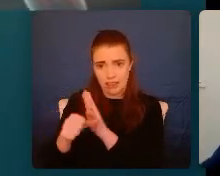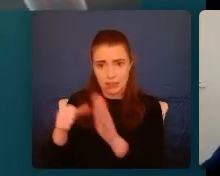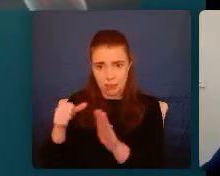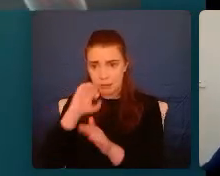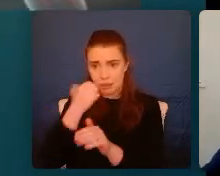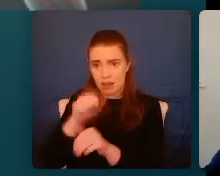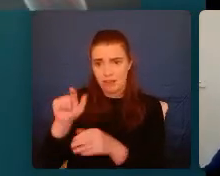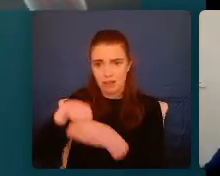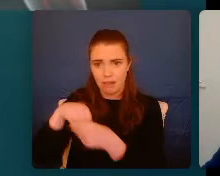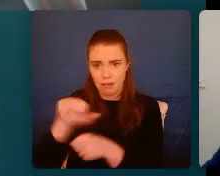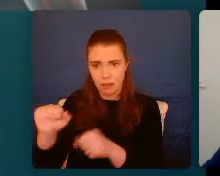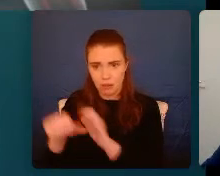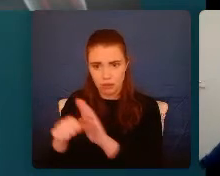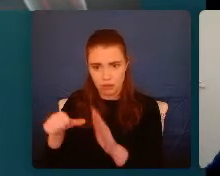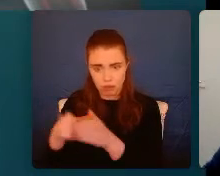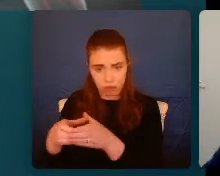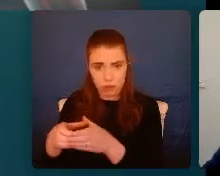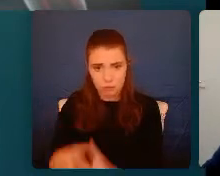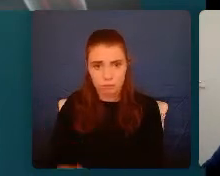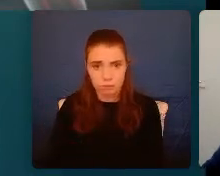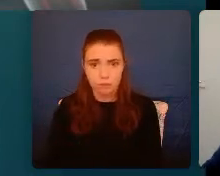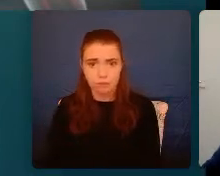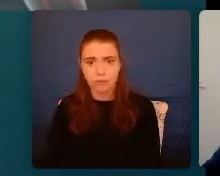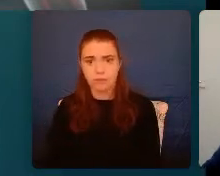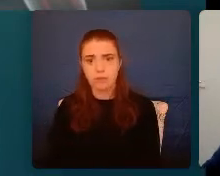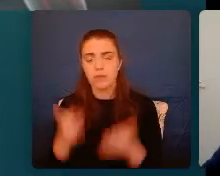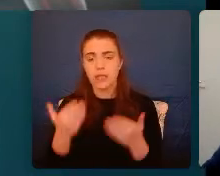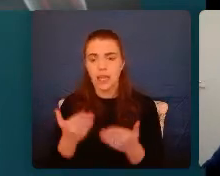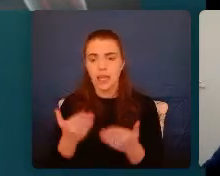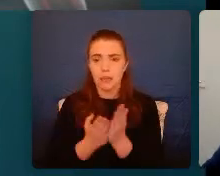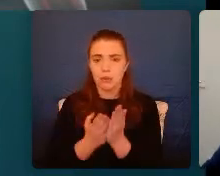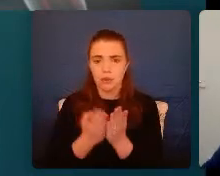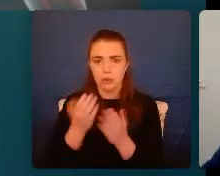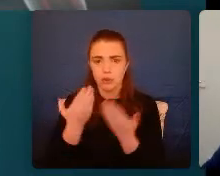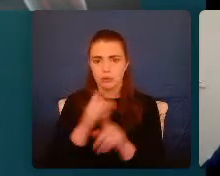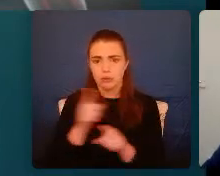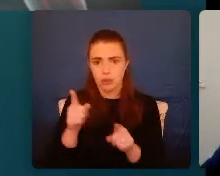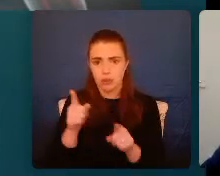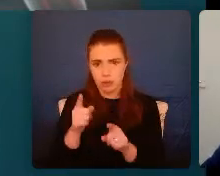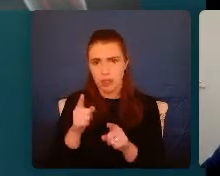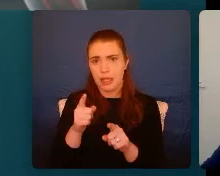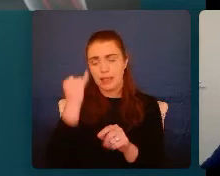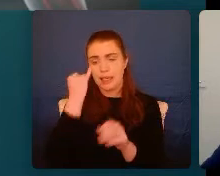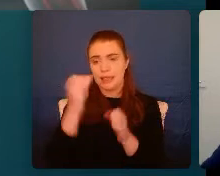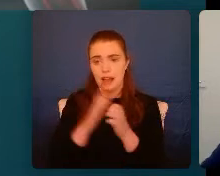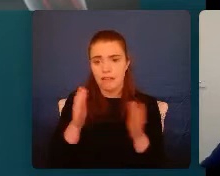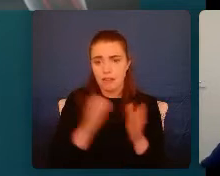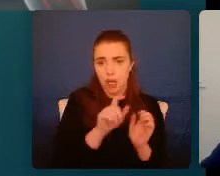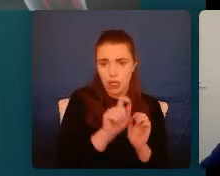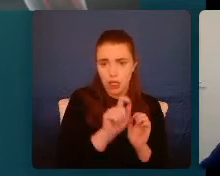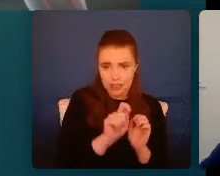So what I want to do here is just introduce you to the idea of small T's and big T's when we're looking at trauma.